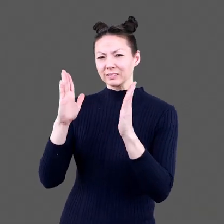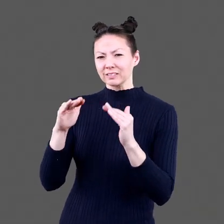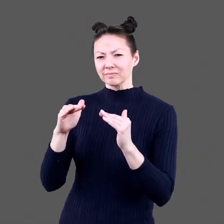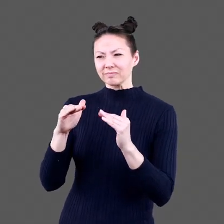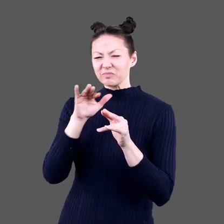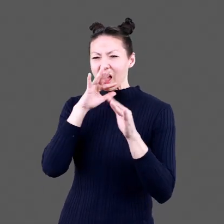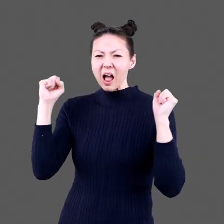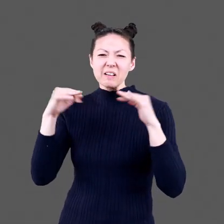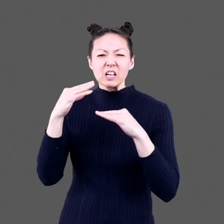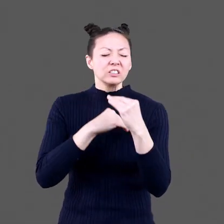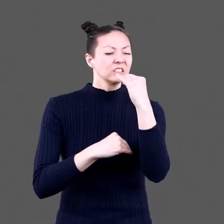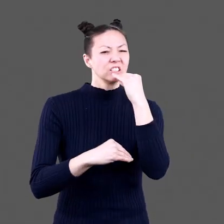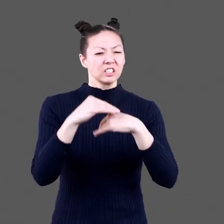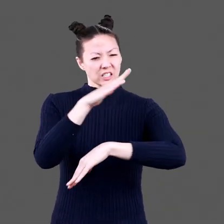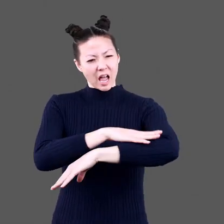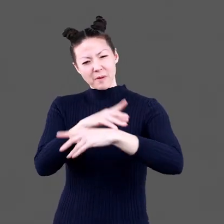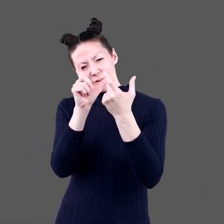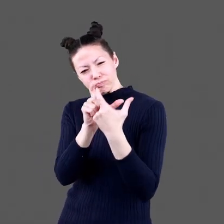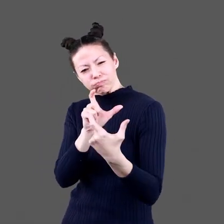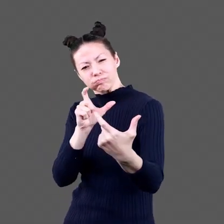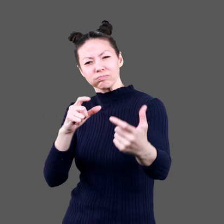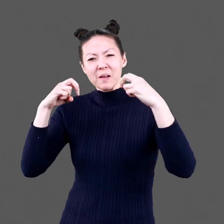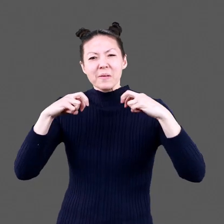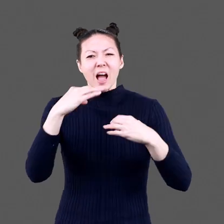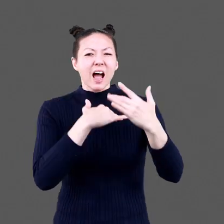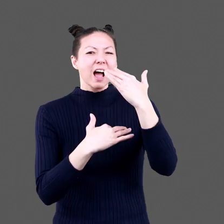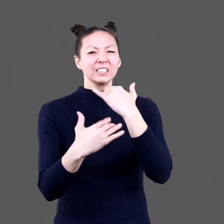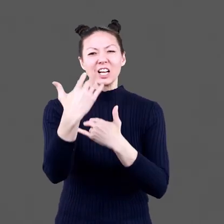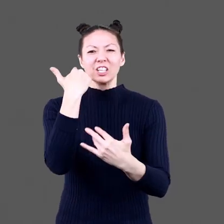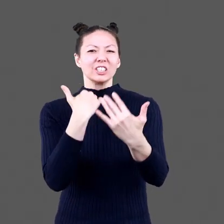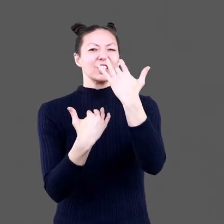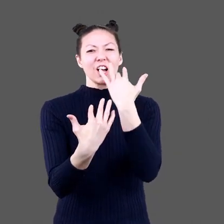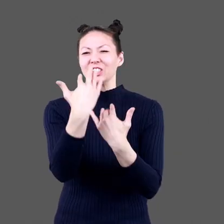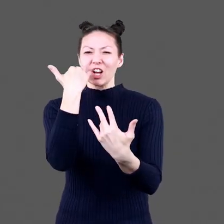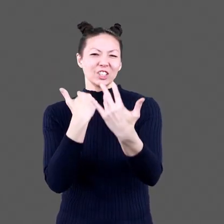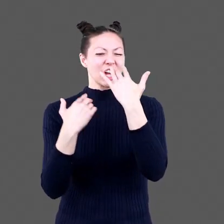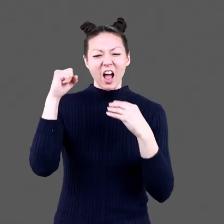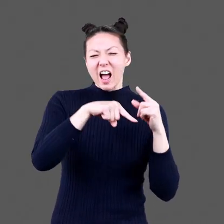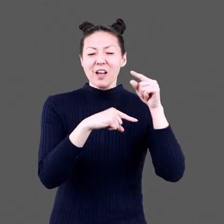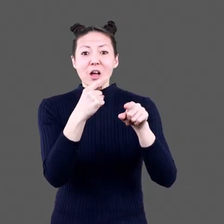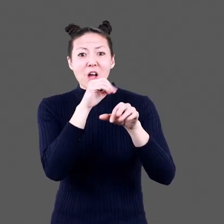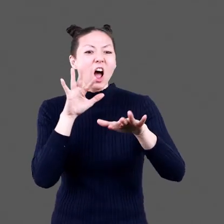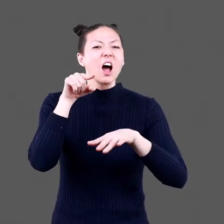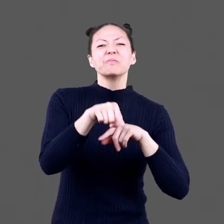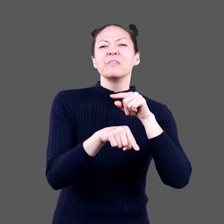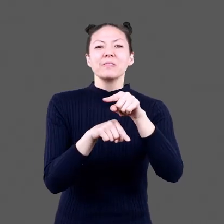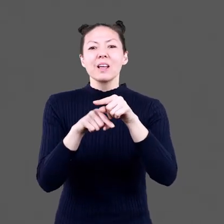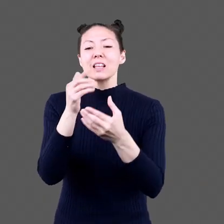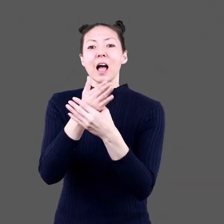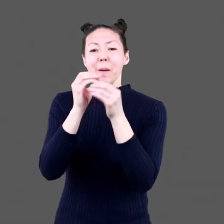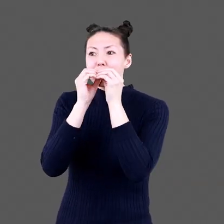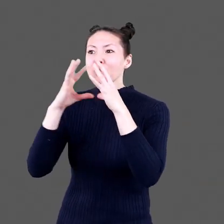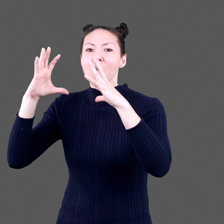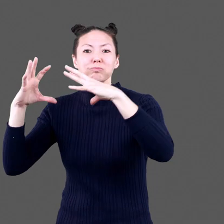Inside the house, dragons eat tacos at long tables One dragon juggles tacos while hovering over a